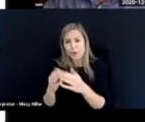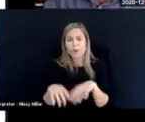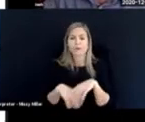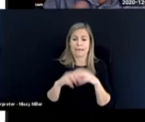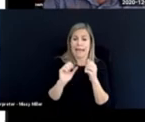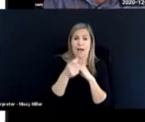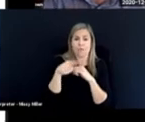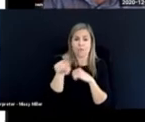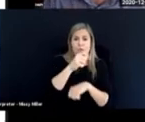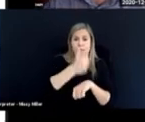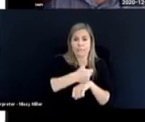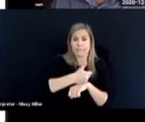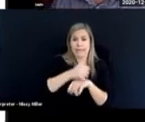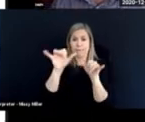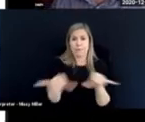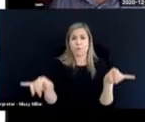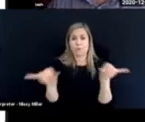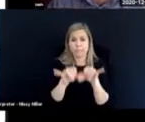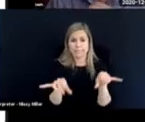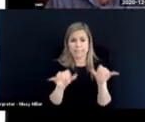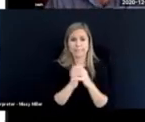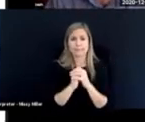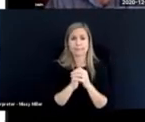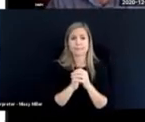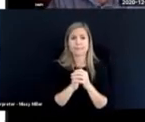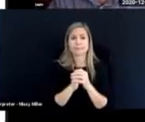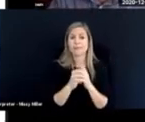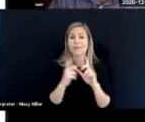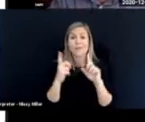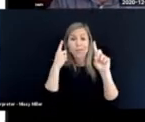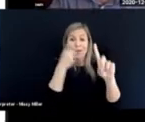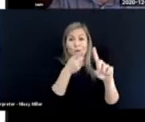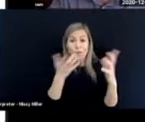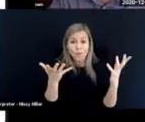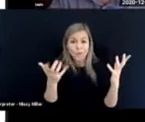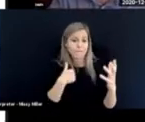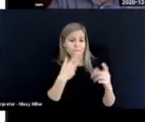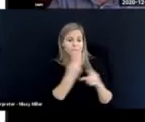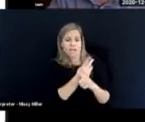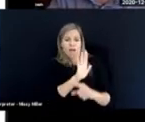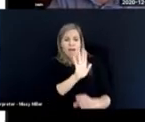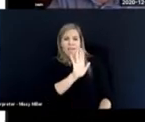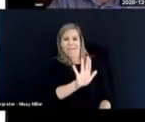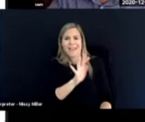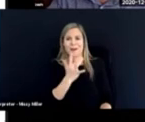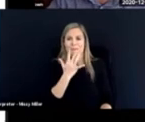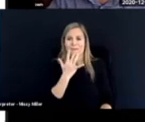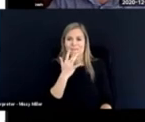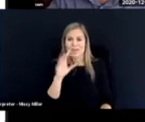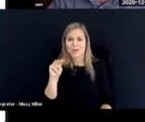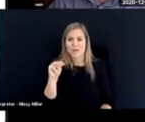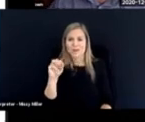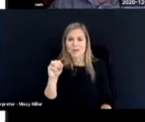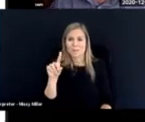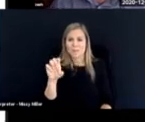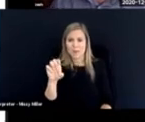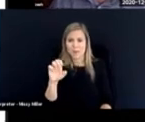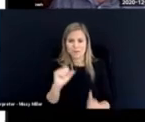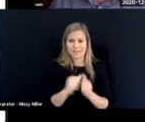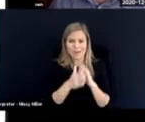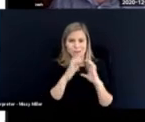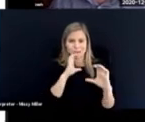form. And the way you structure routines. And the goal is to discover the child's preferred modes.